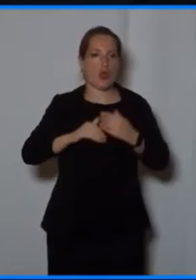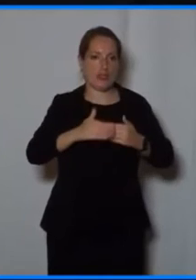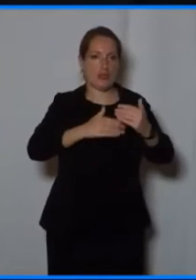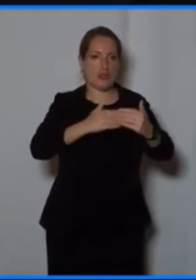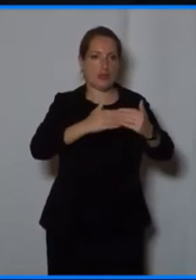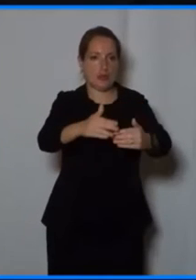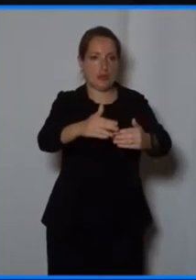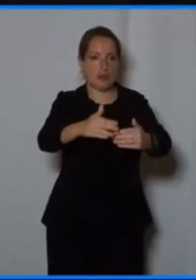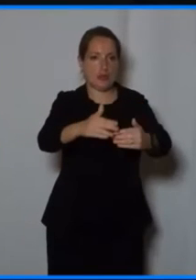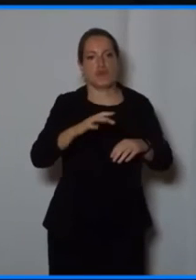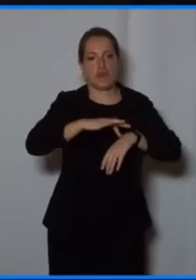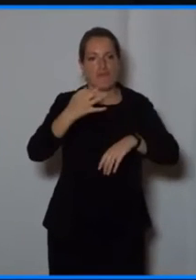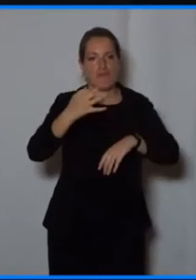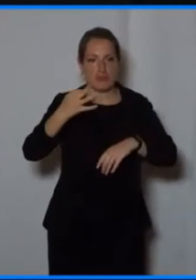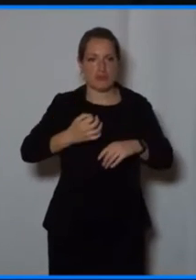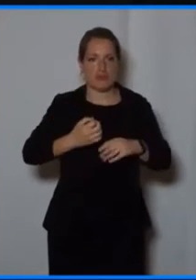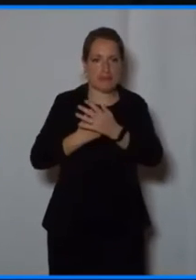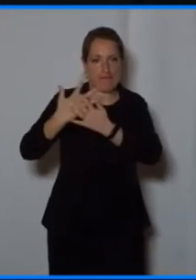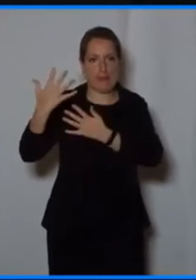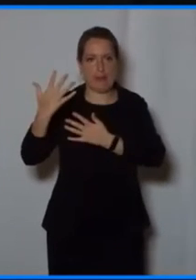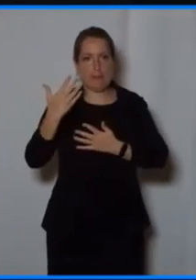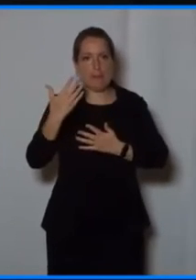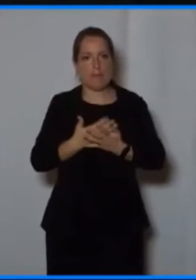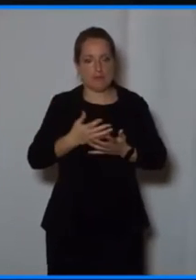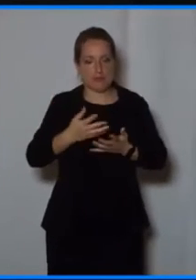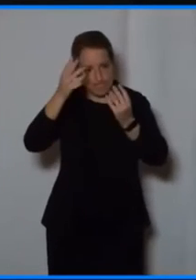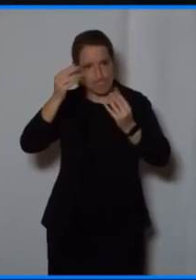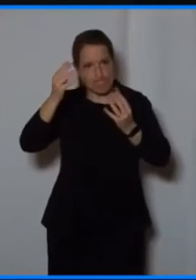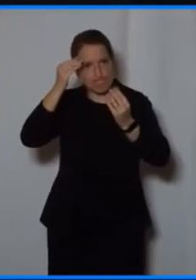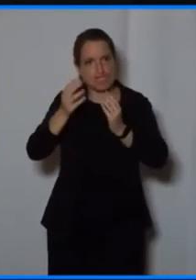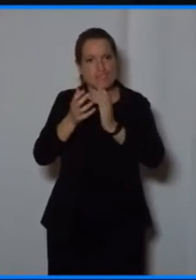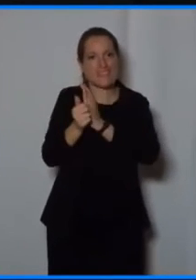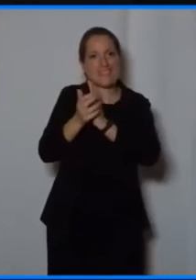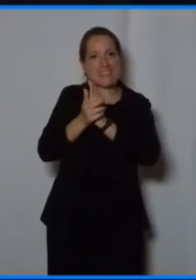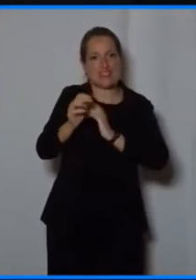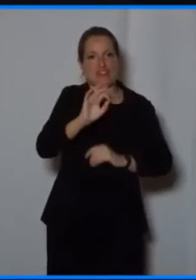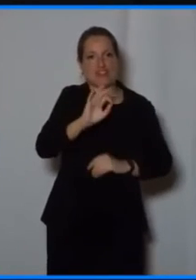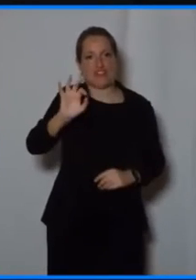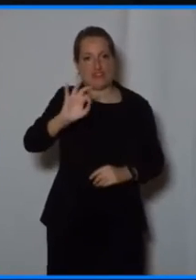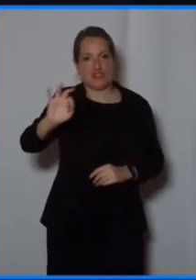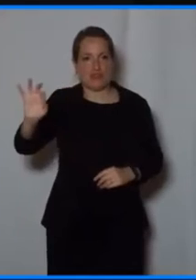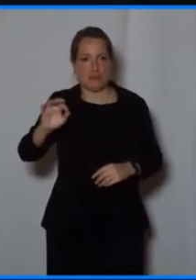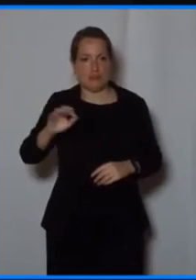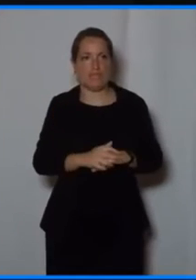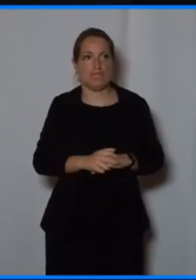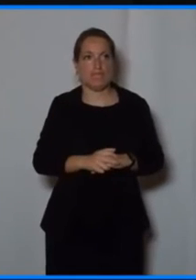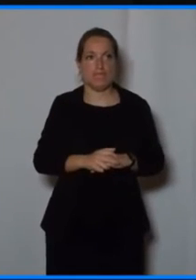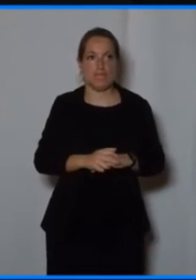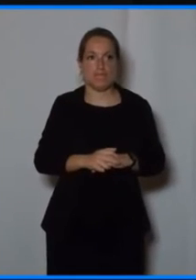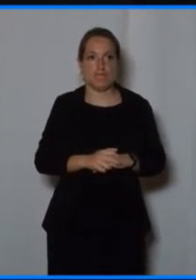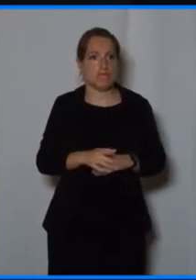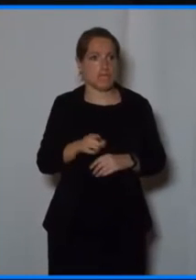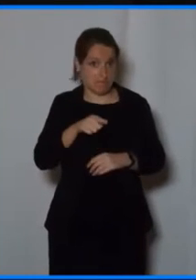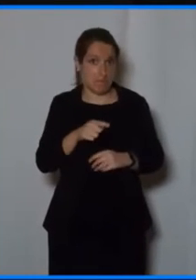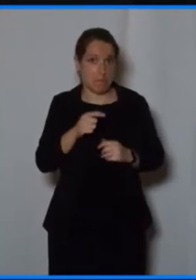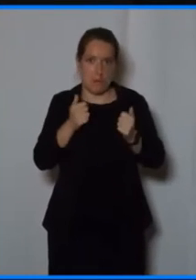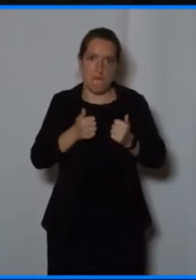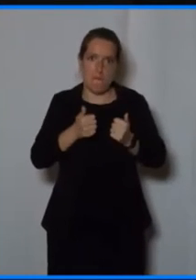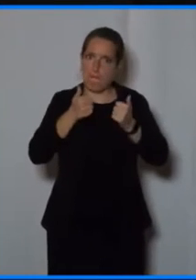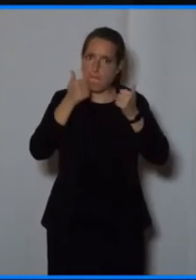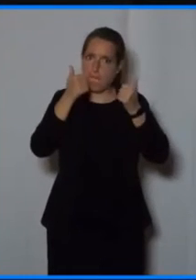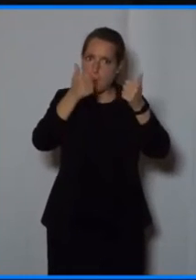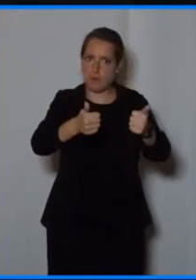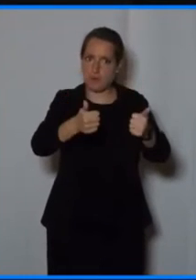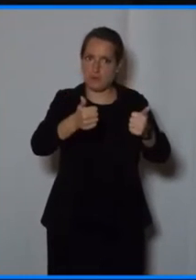digitization. Now, that's very important to show people